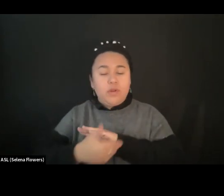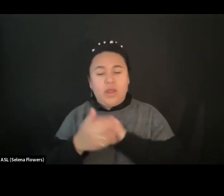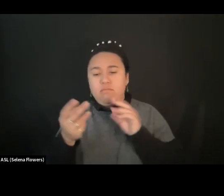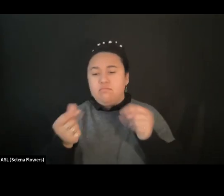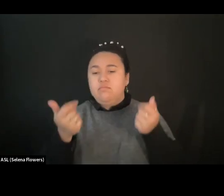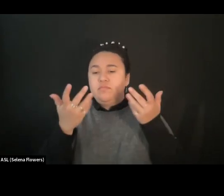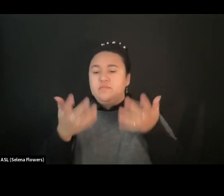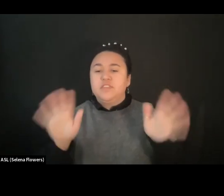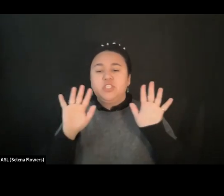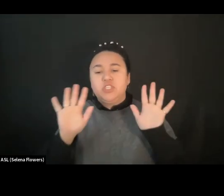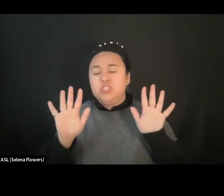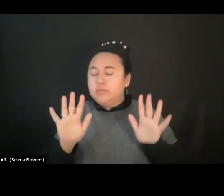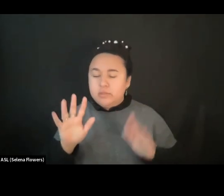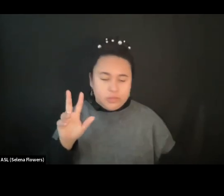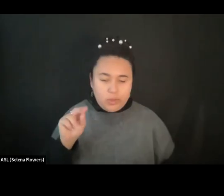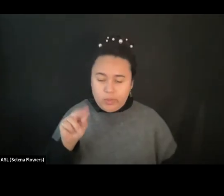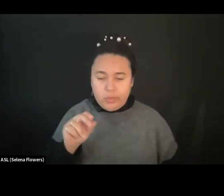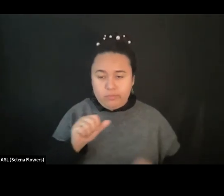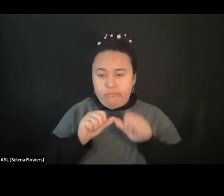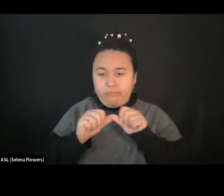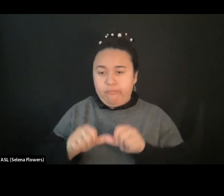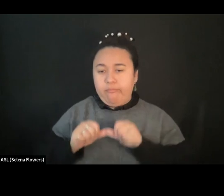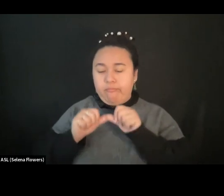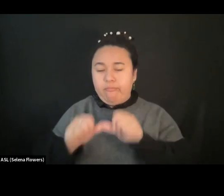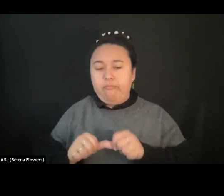you're right.